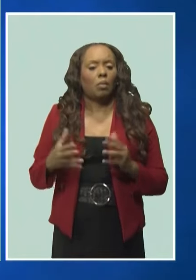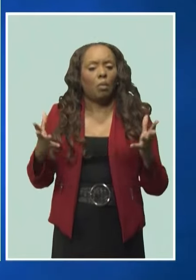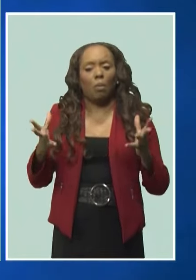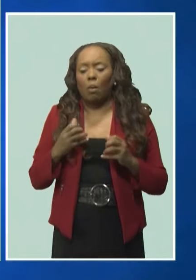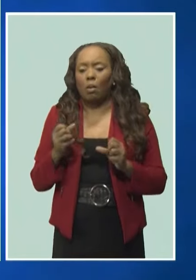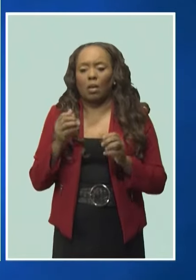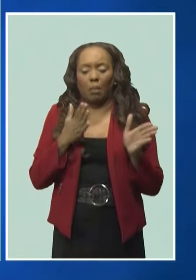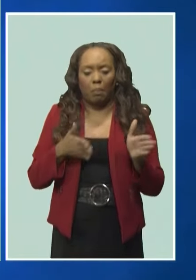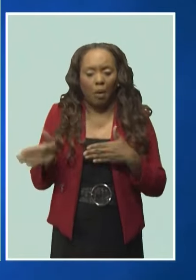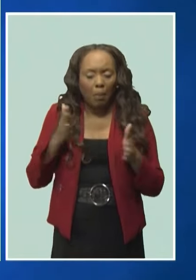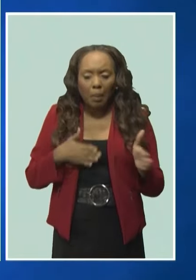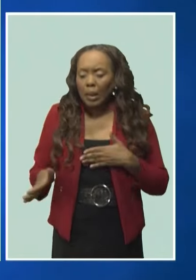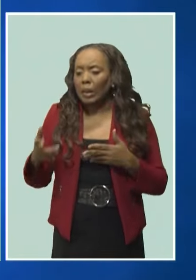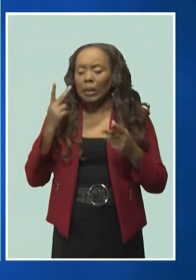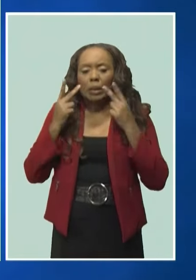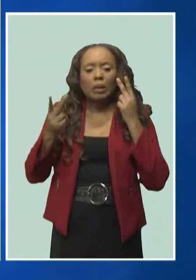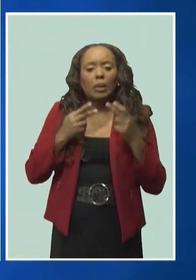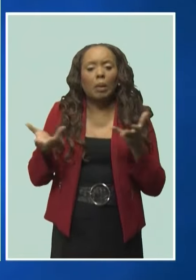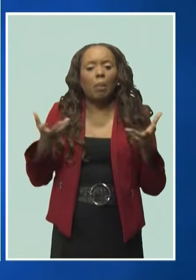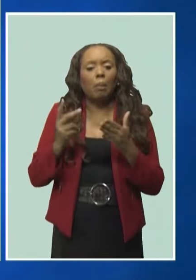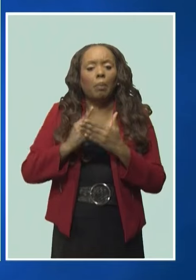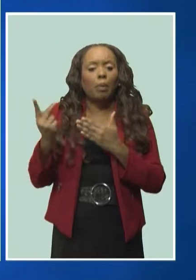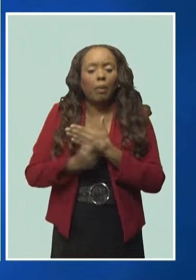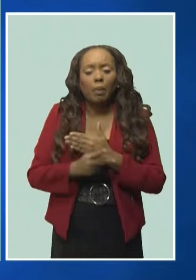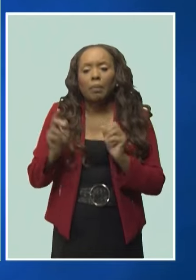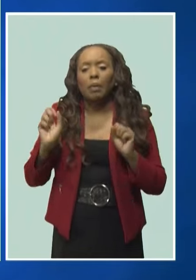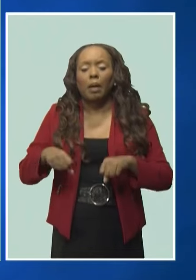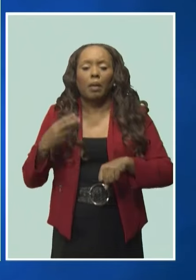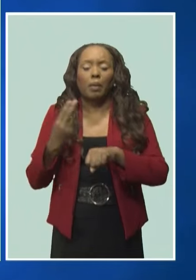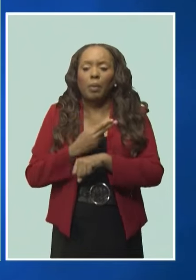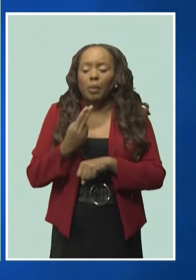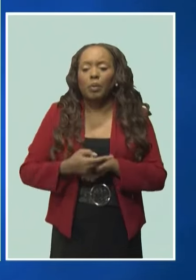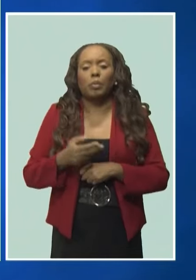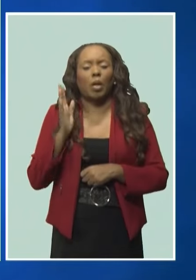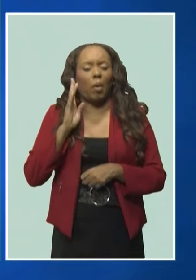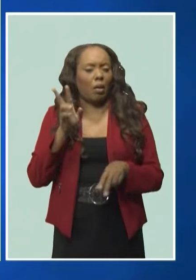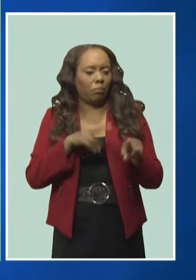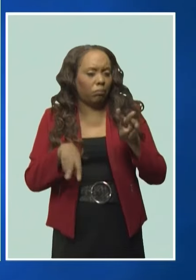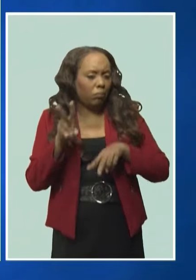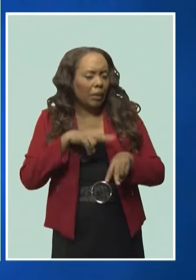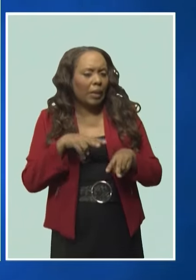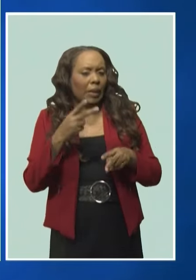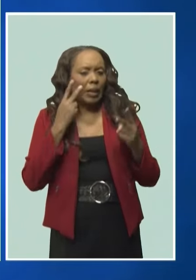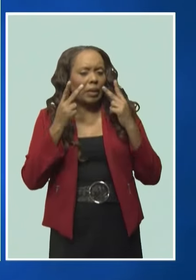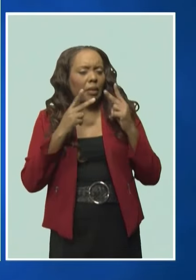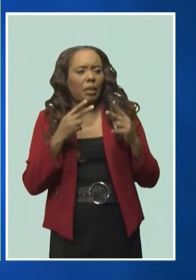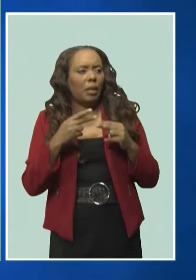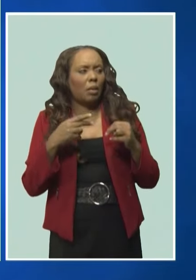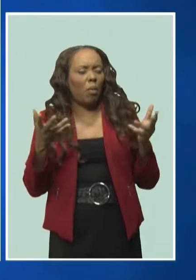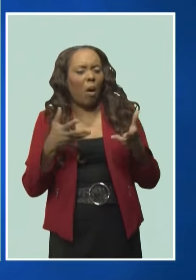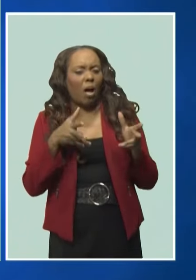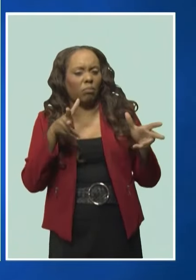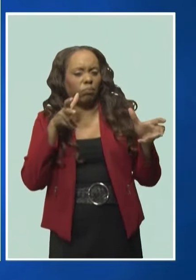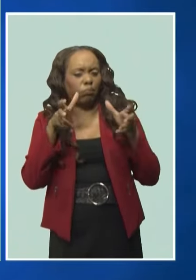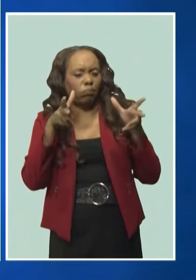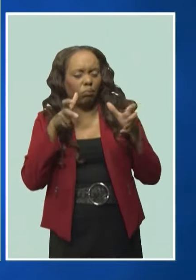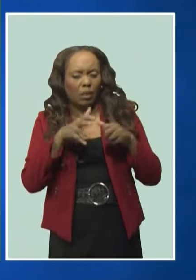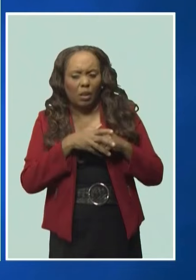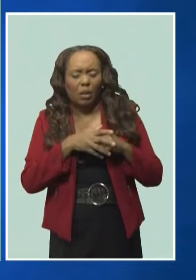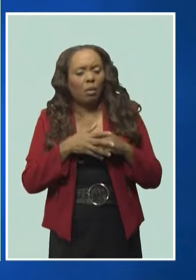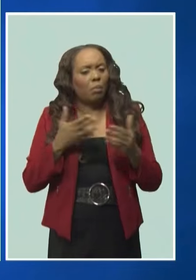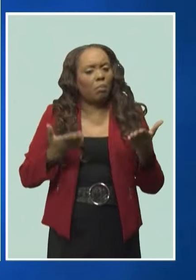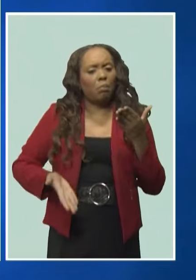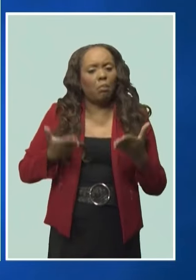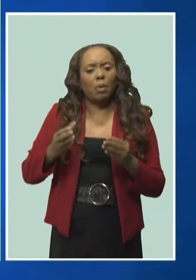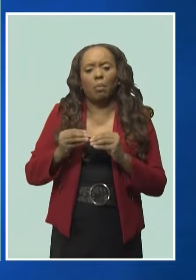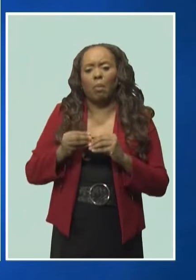what are some of the strategies and programmes used, make them as a political party to get more youth engagement, and that's been